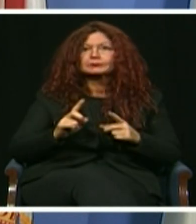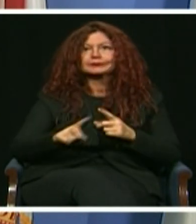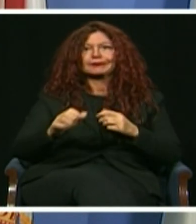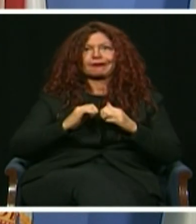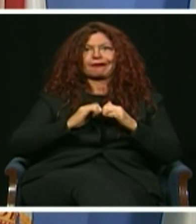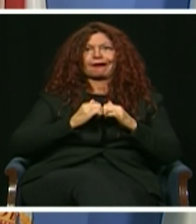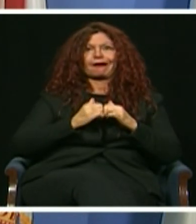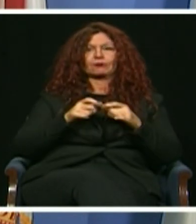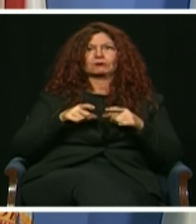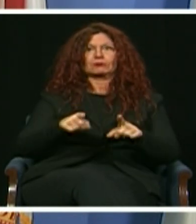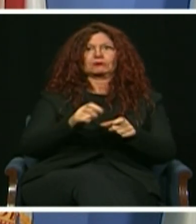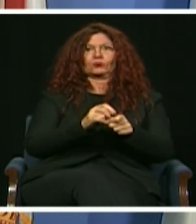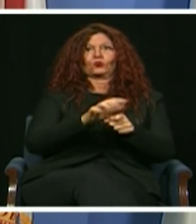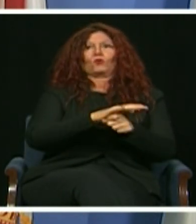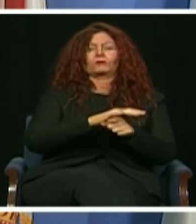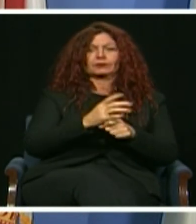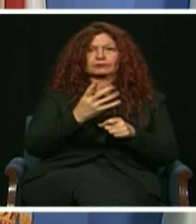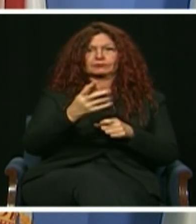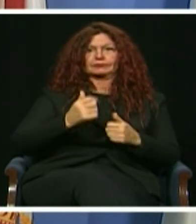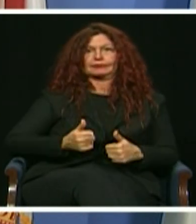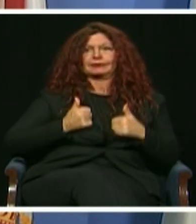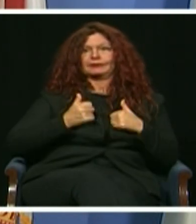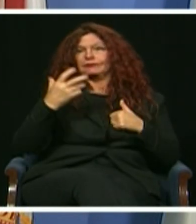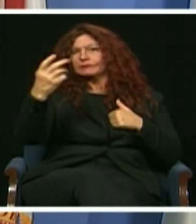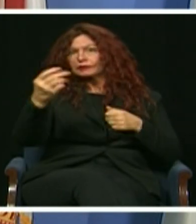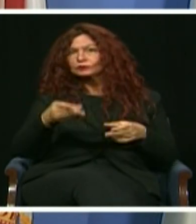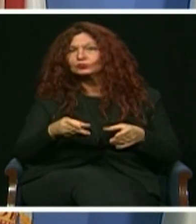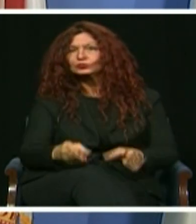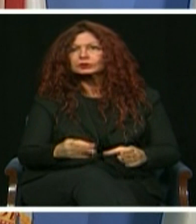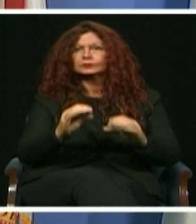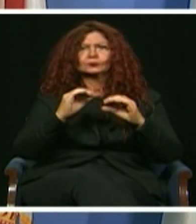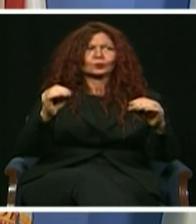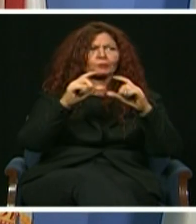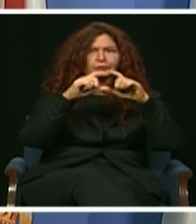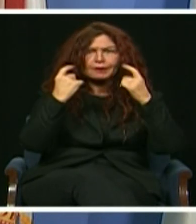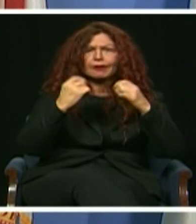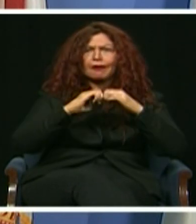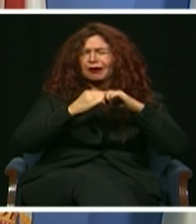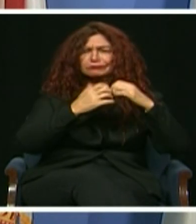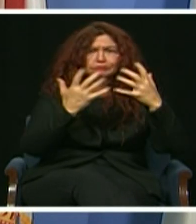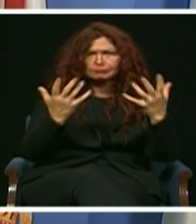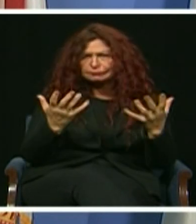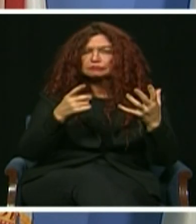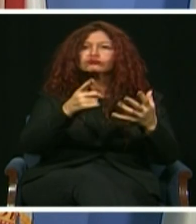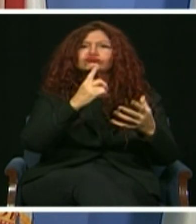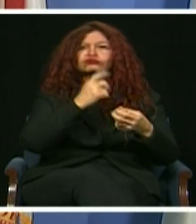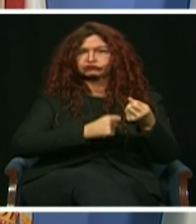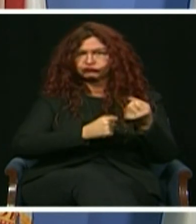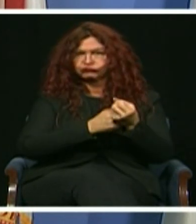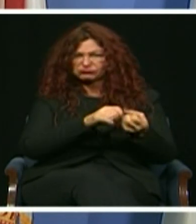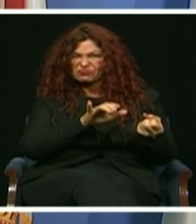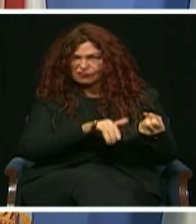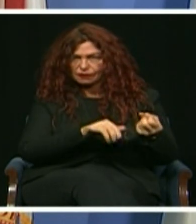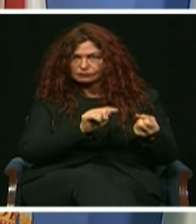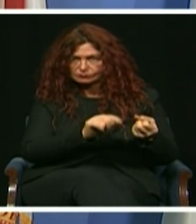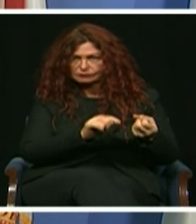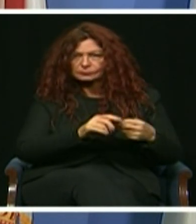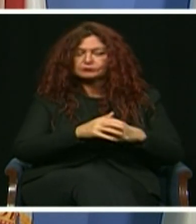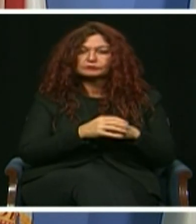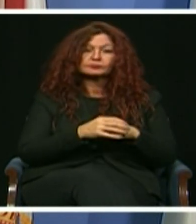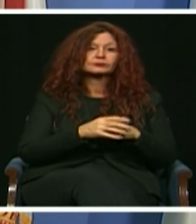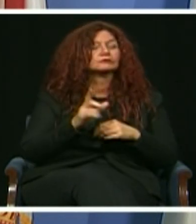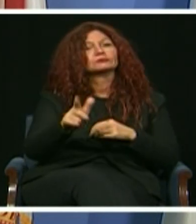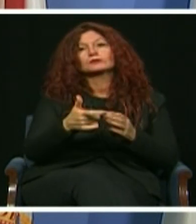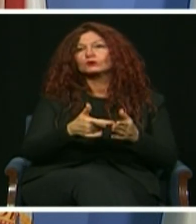But equity is not just a finite list of initiatives. It's a sustained approach to governance. And it must be a team